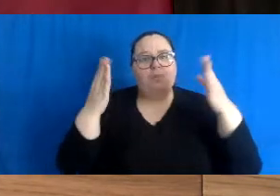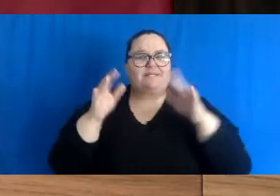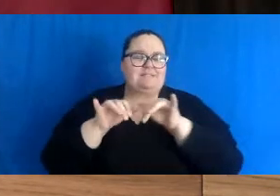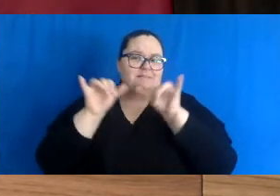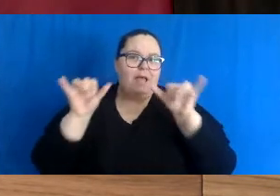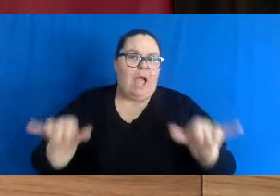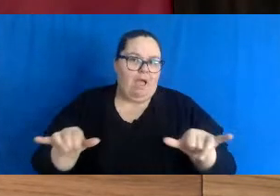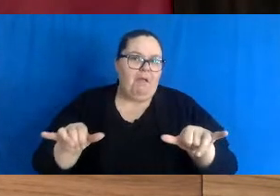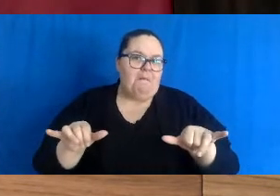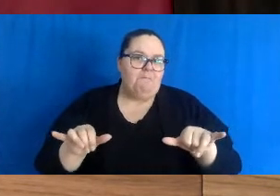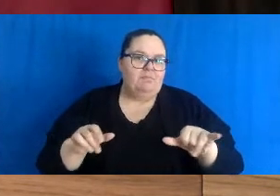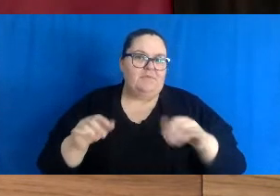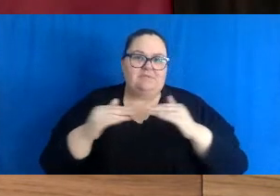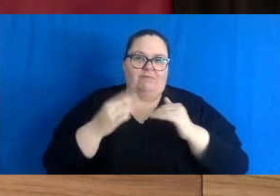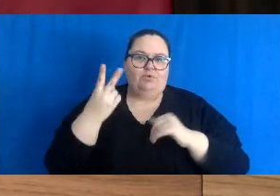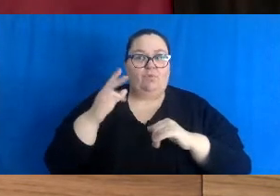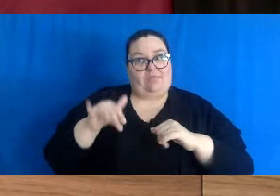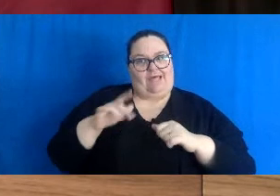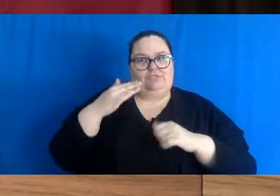plan.